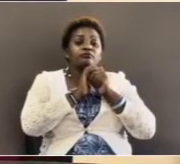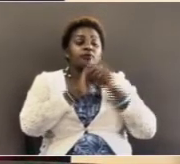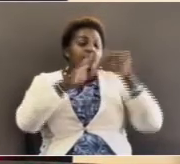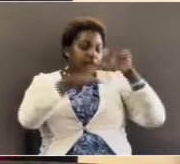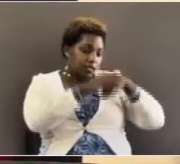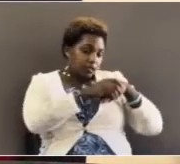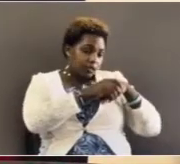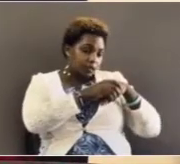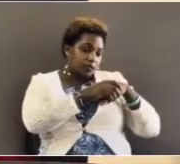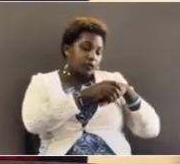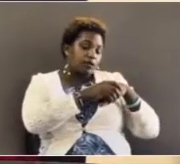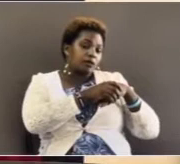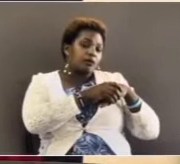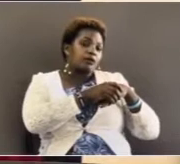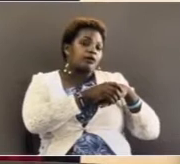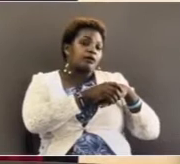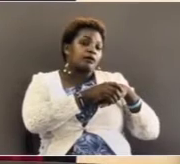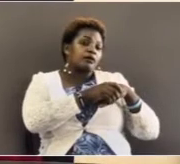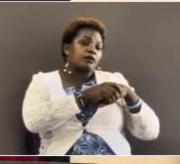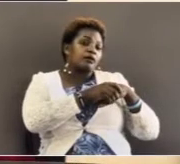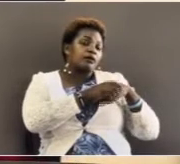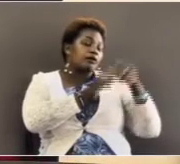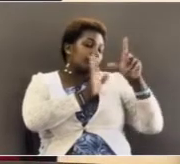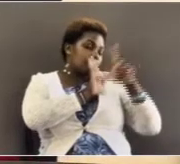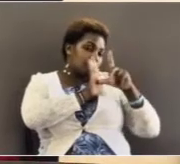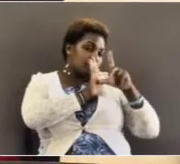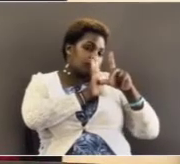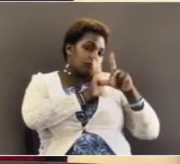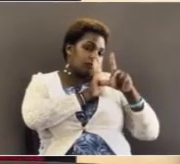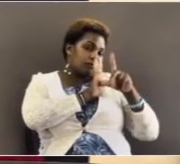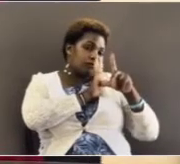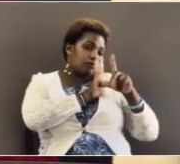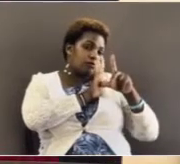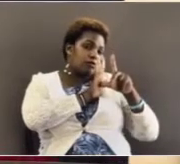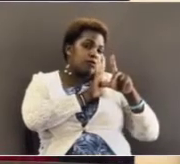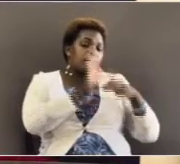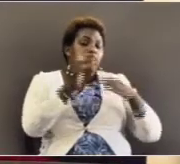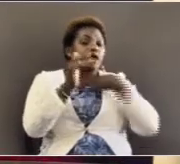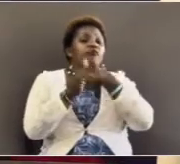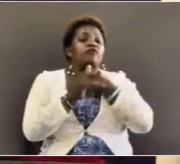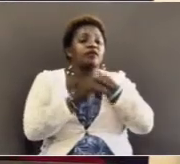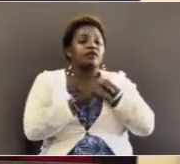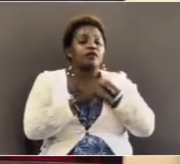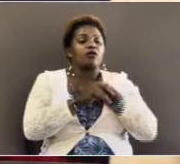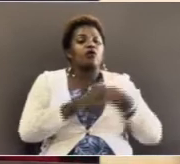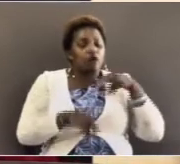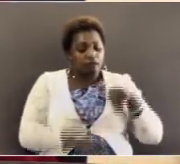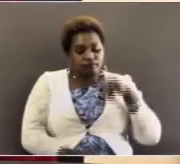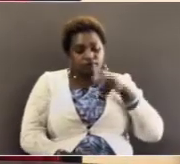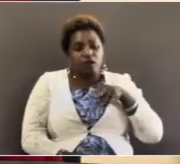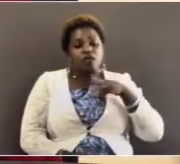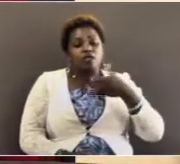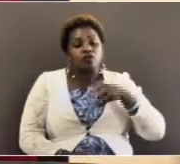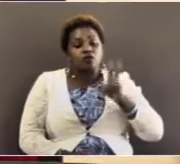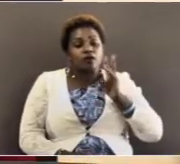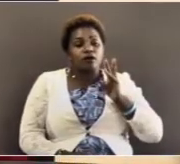In the story also of Luke, the stranger was going on his way,